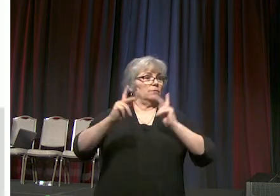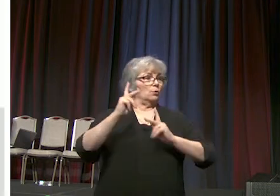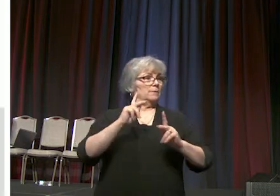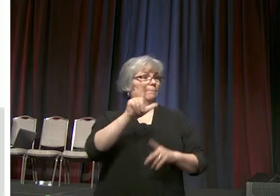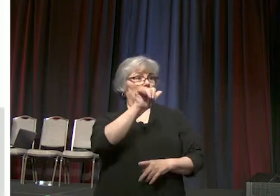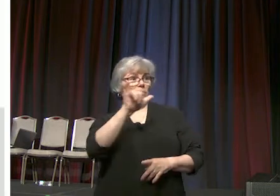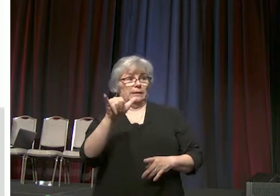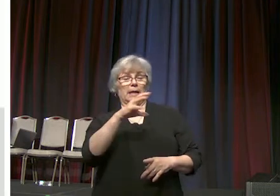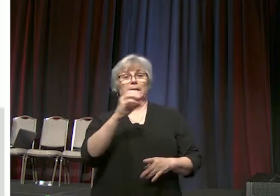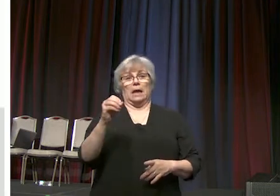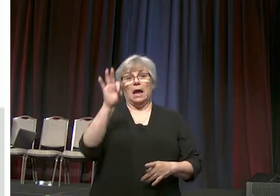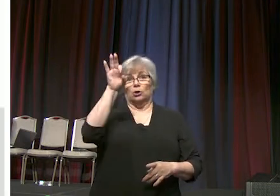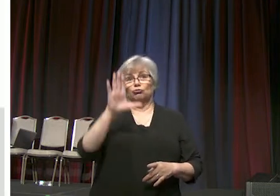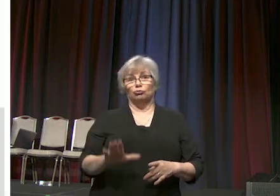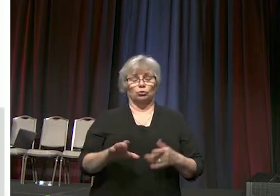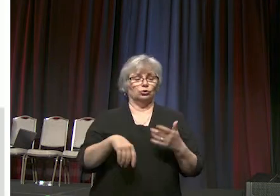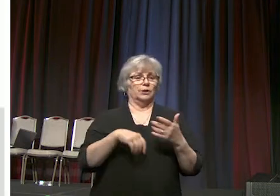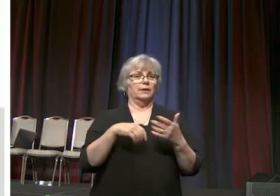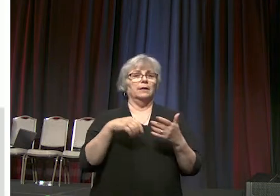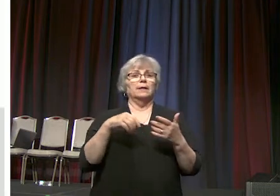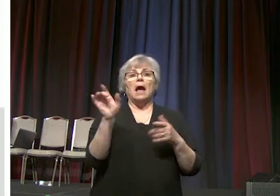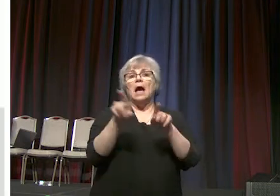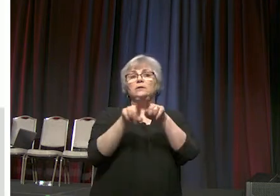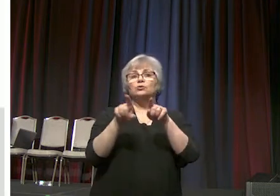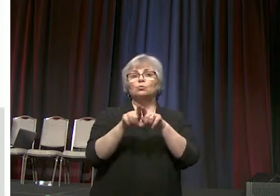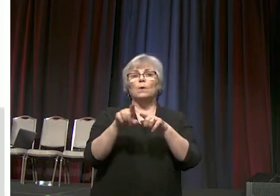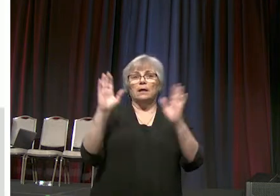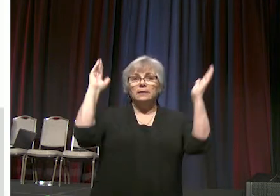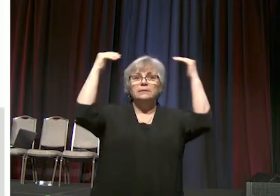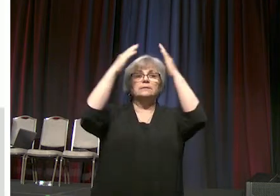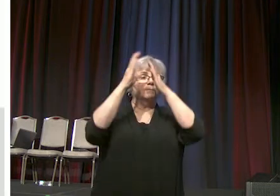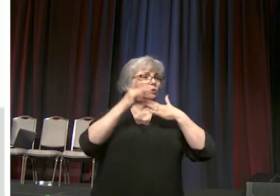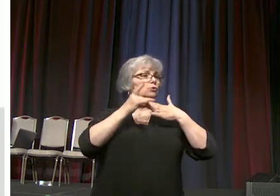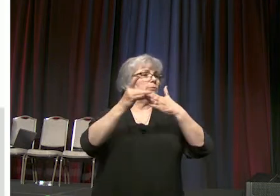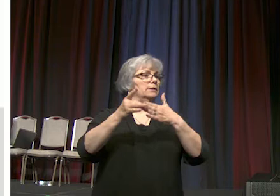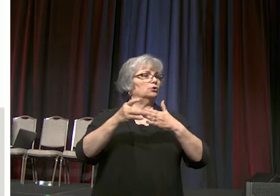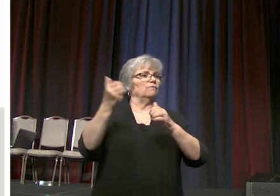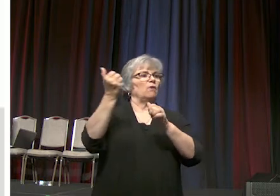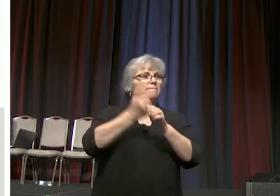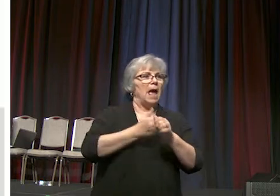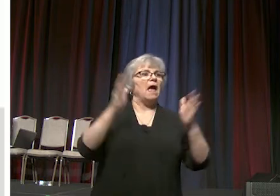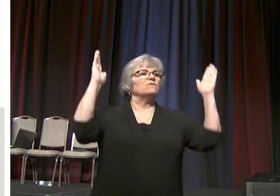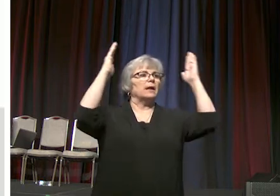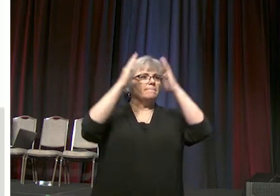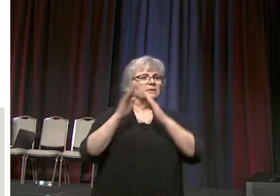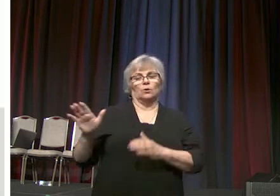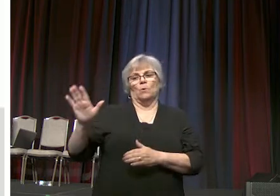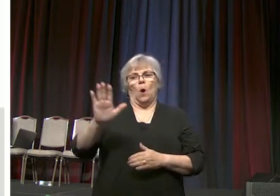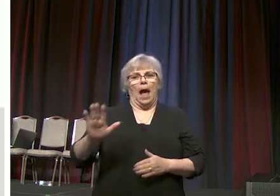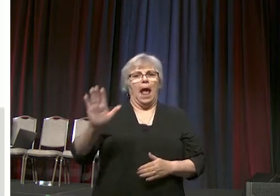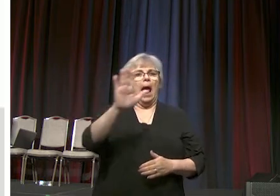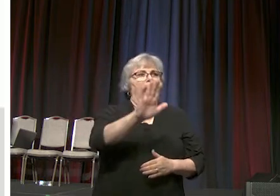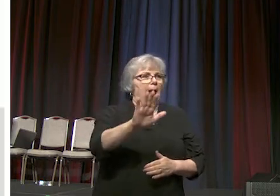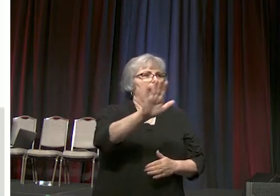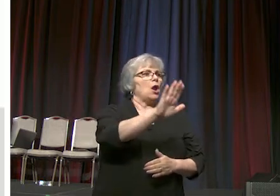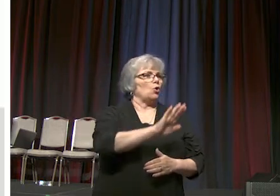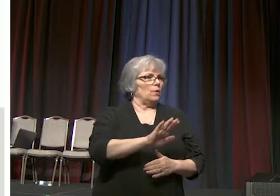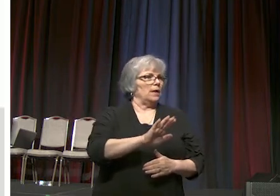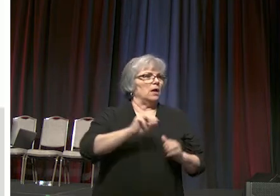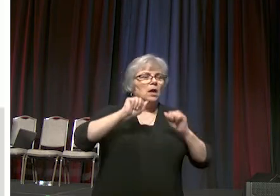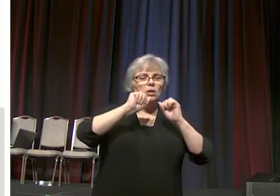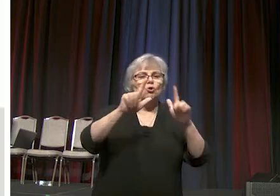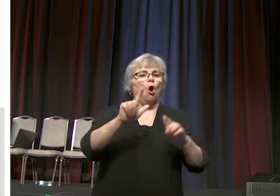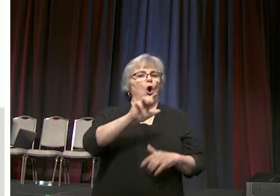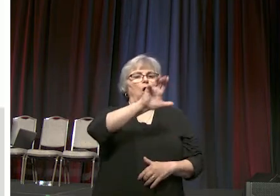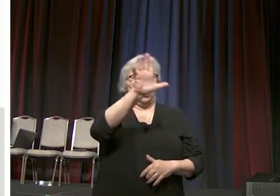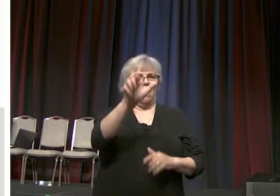uh and clergy uh as well as episcopal leadership from every episcopal area in uh on the continent